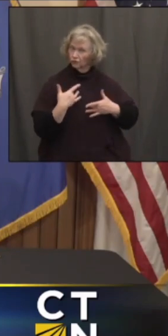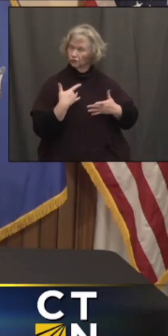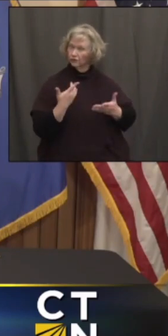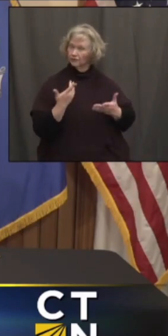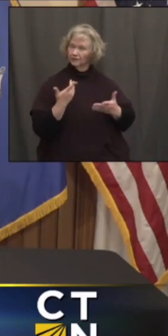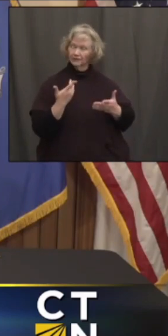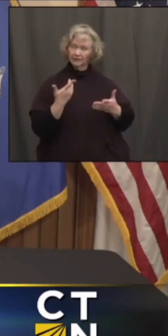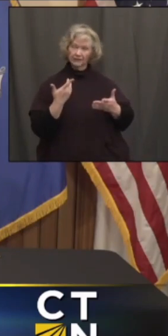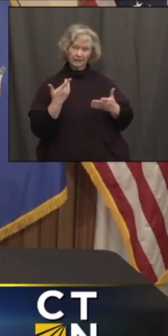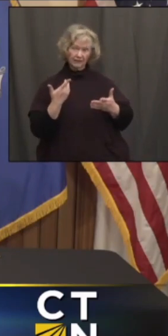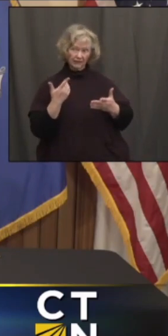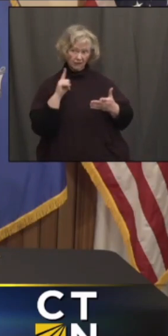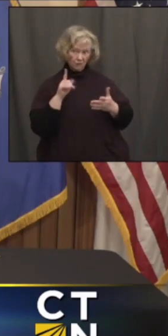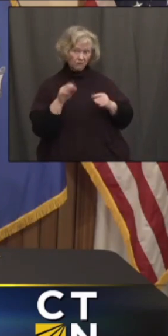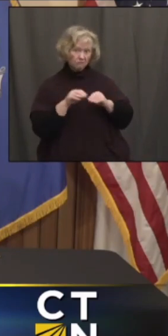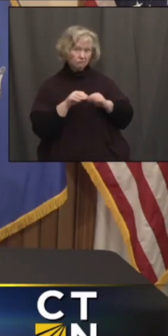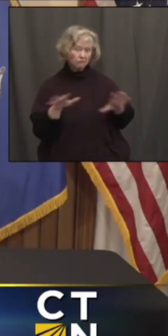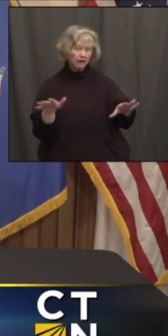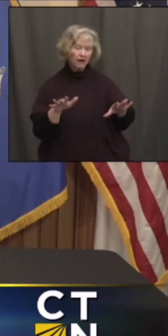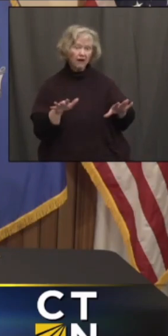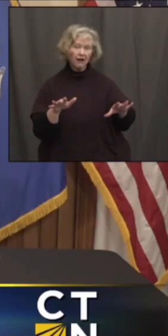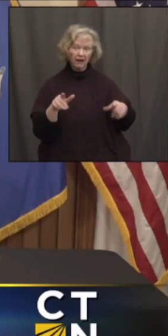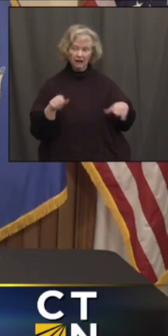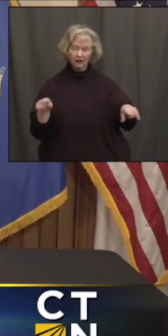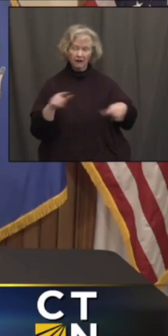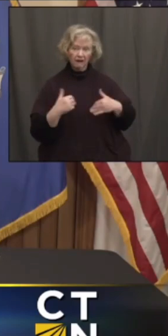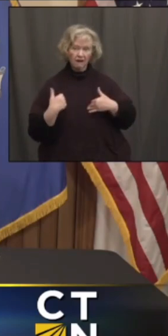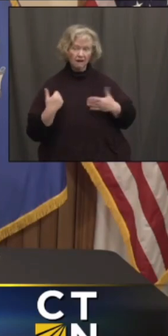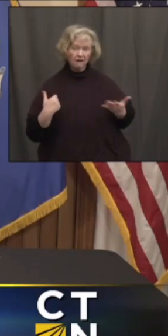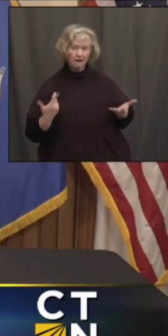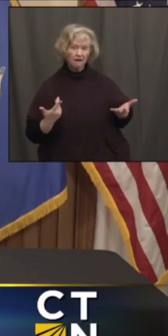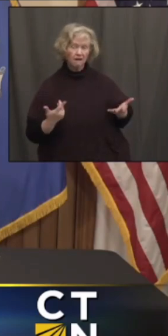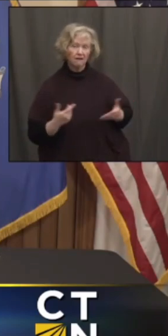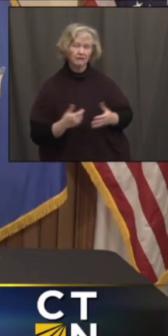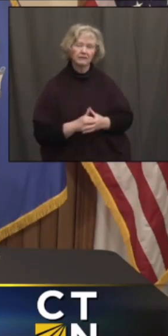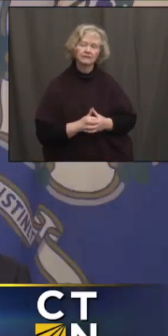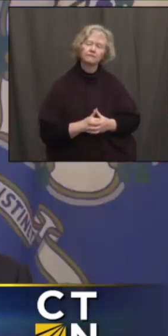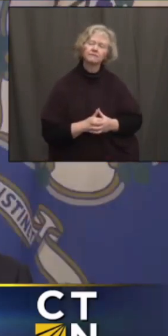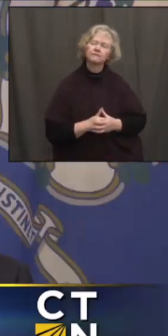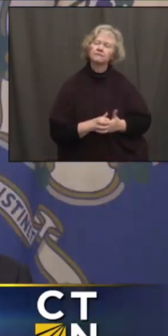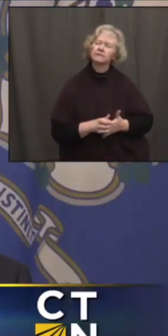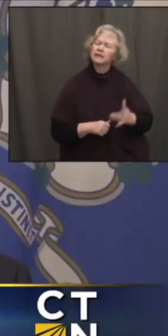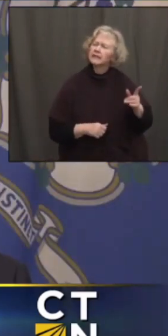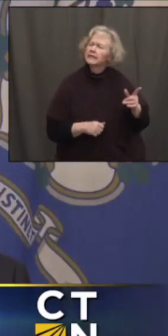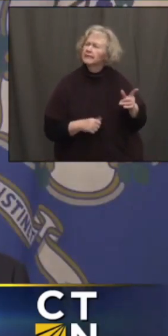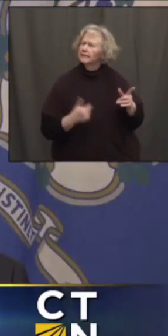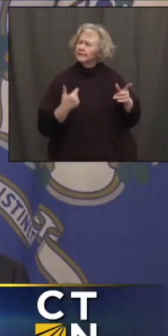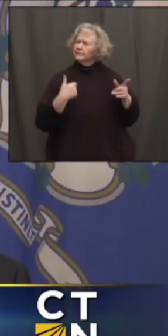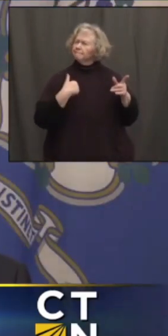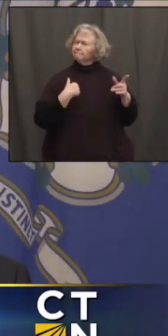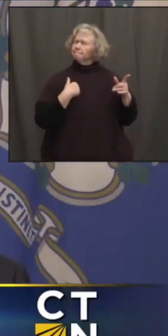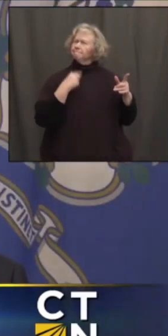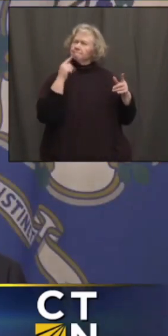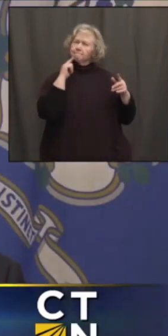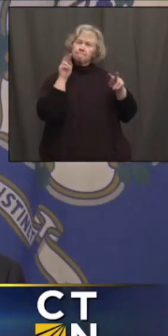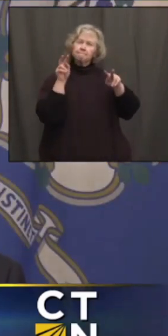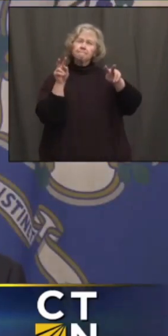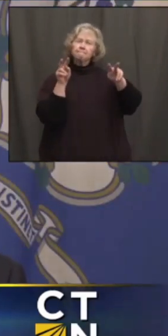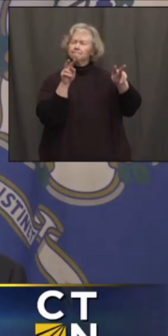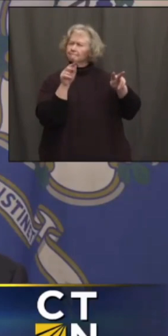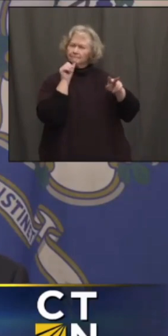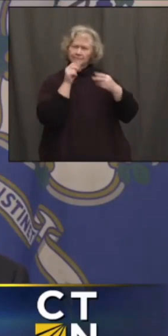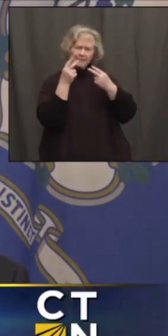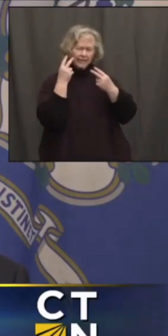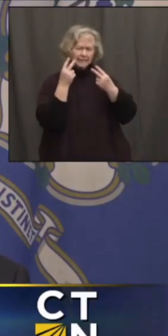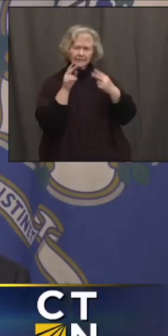know, an uptick or a spread of the virus among younger populations? We haven't really seen that to